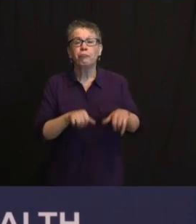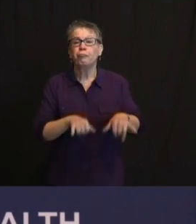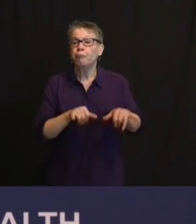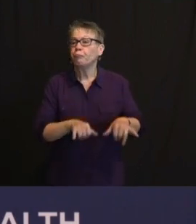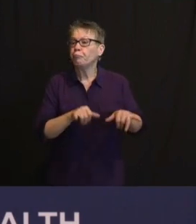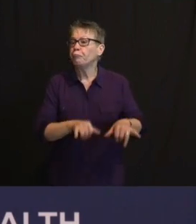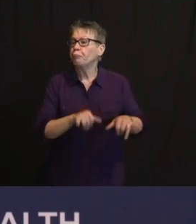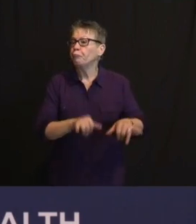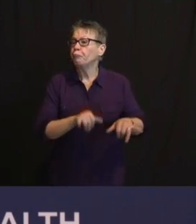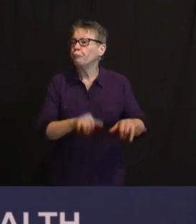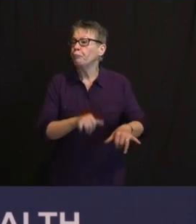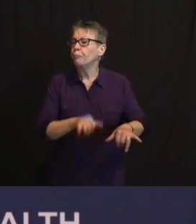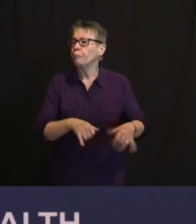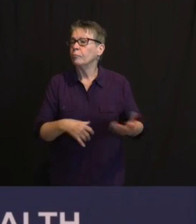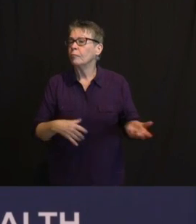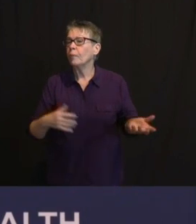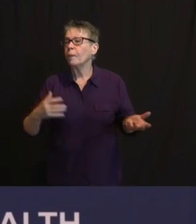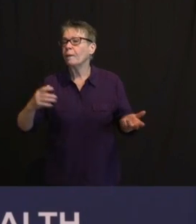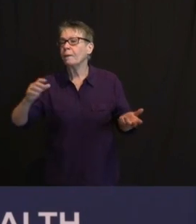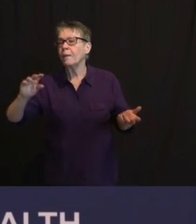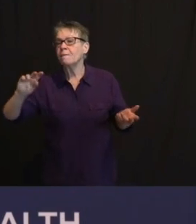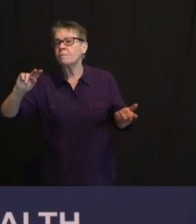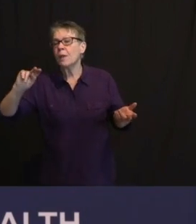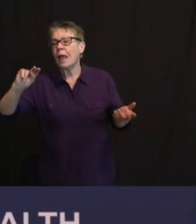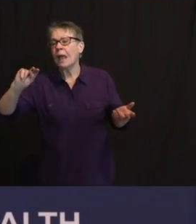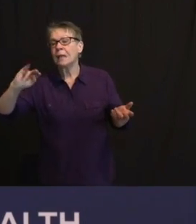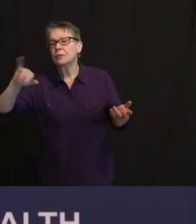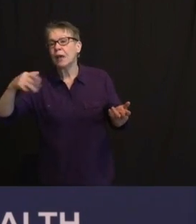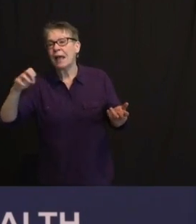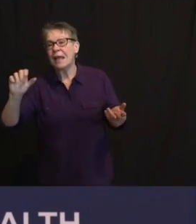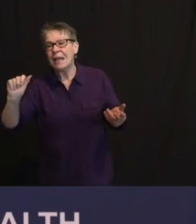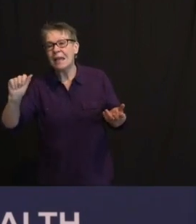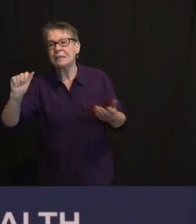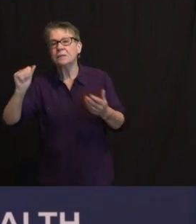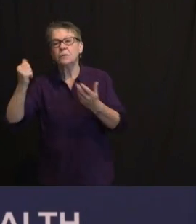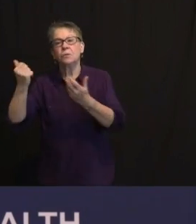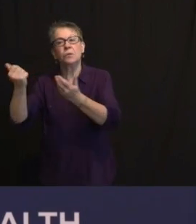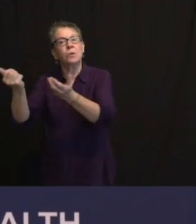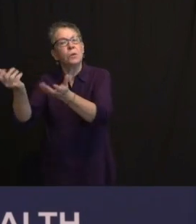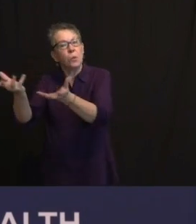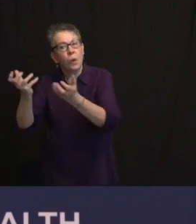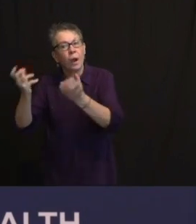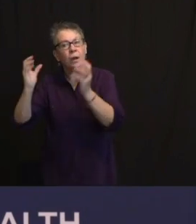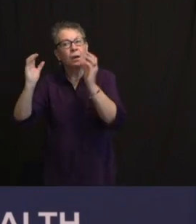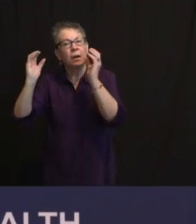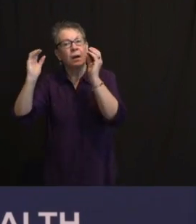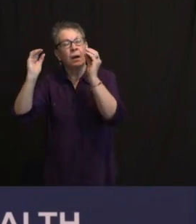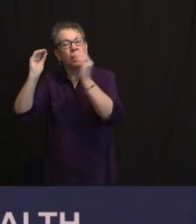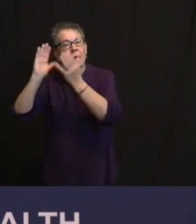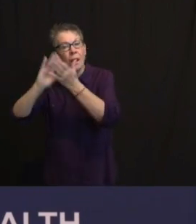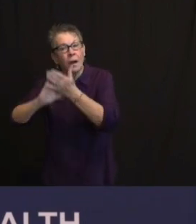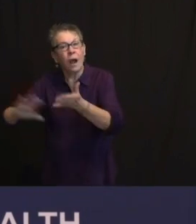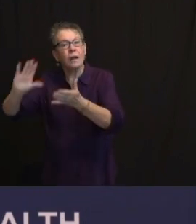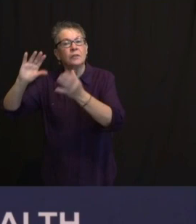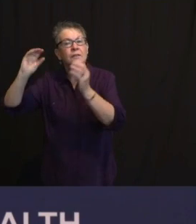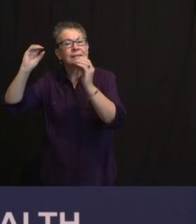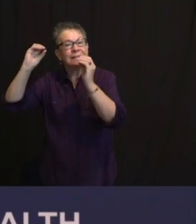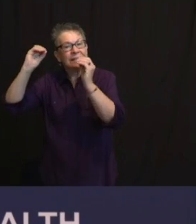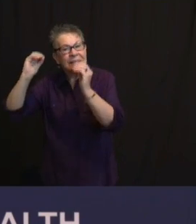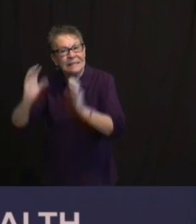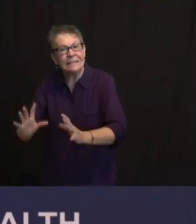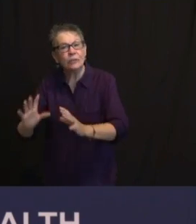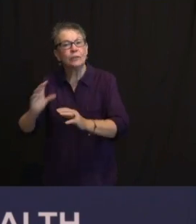THAT CAN GET A VACCINE? AND FINALLY, WHAT IS YOUR FEELING AND ALSO MAYBE THE HEALTH FOLKS COULD WEIGH IN ON THIS